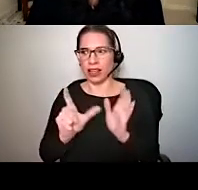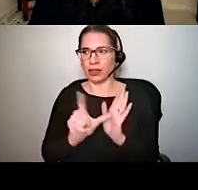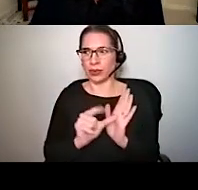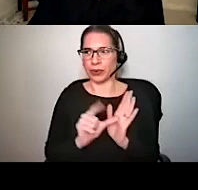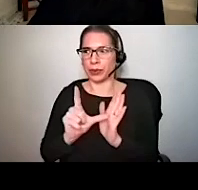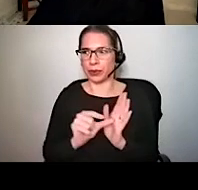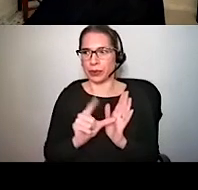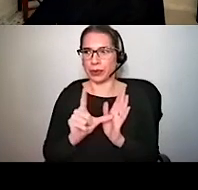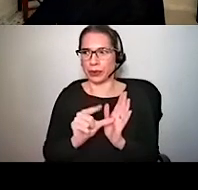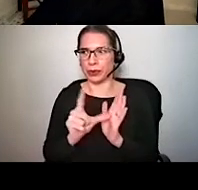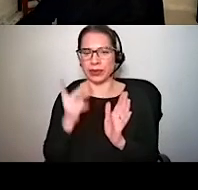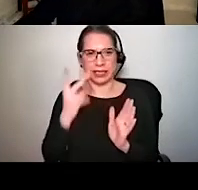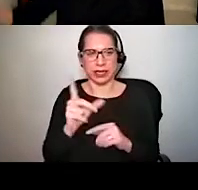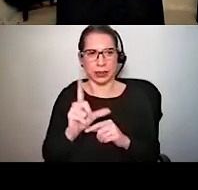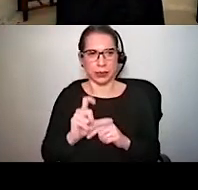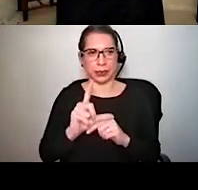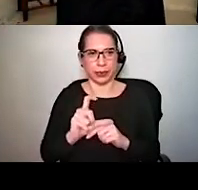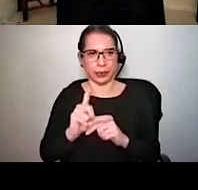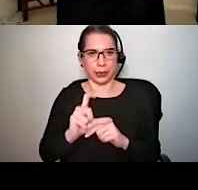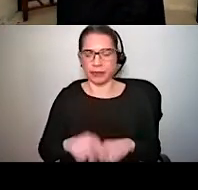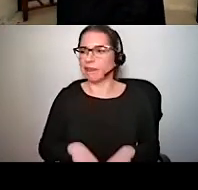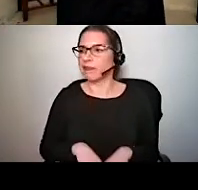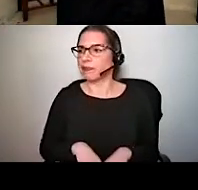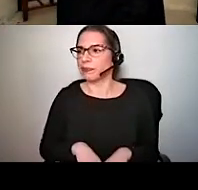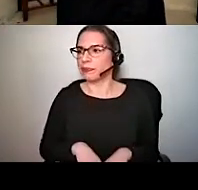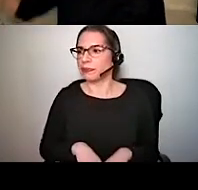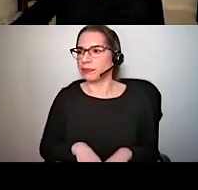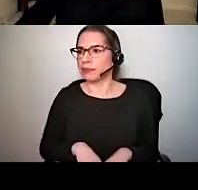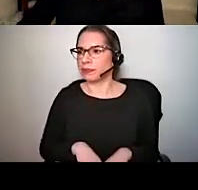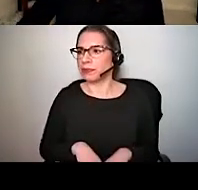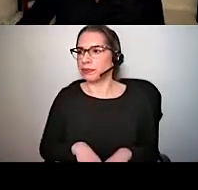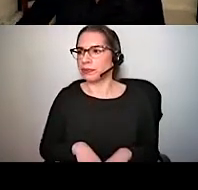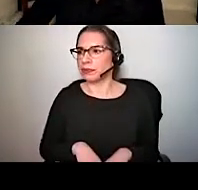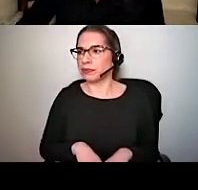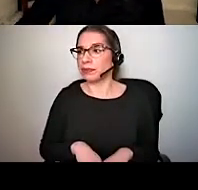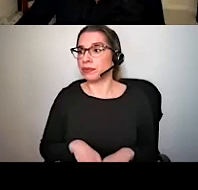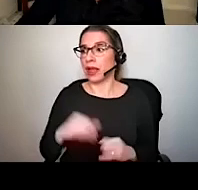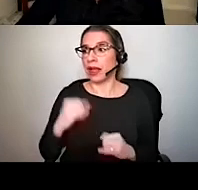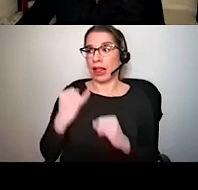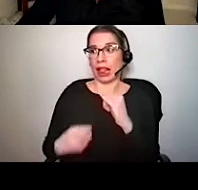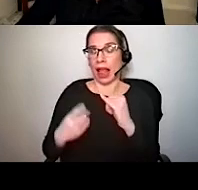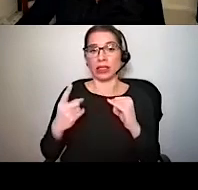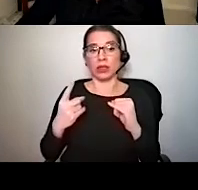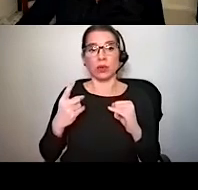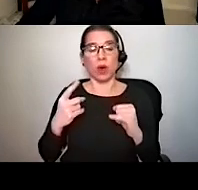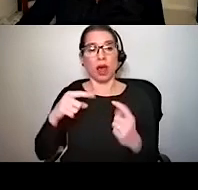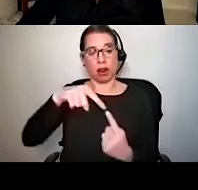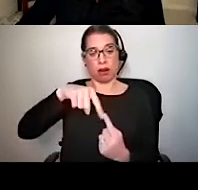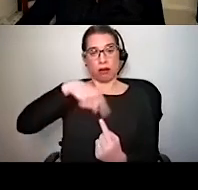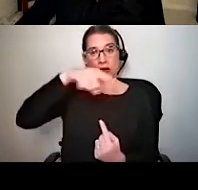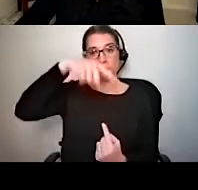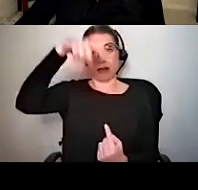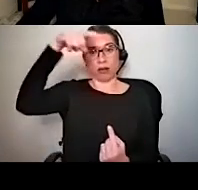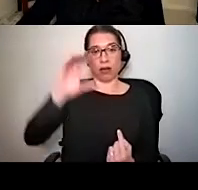In this GIF, what we're doing is we're looking down on the organ of Corti down in this direction.